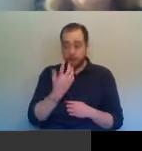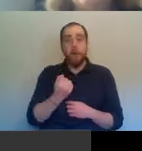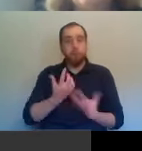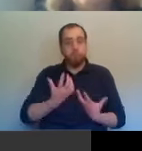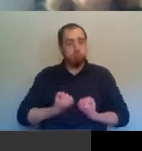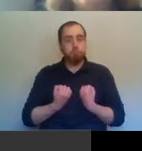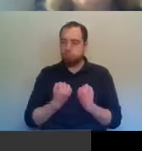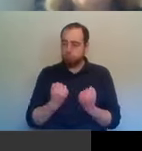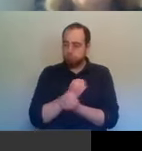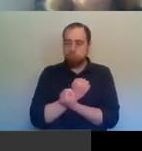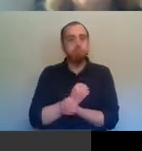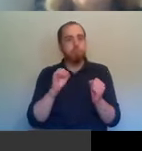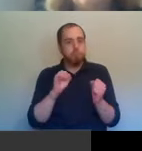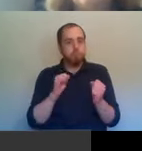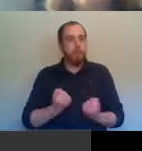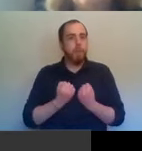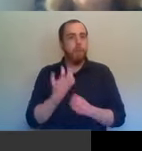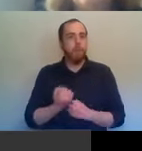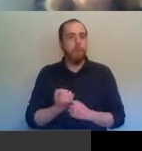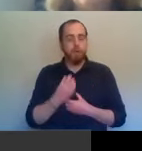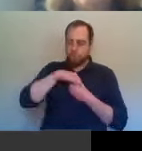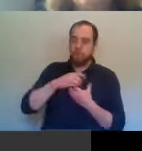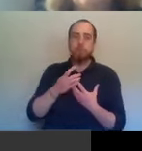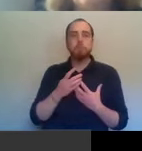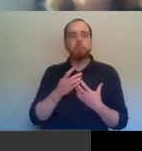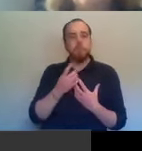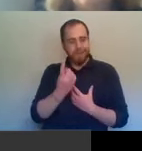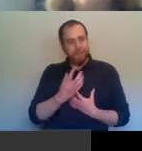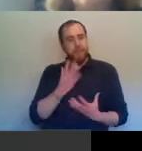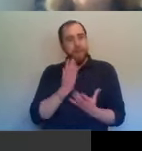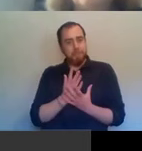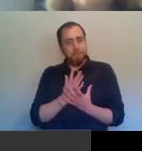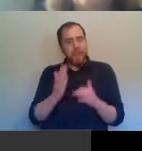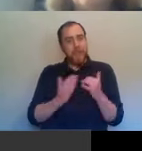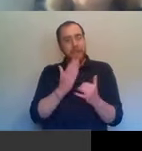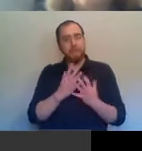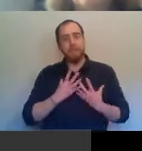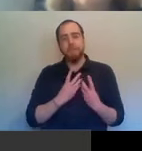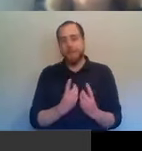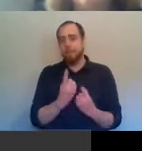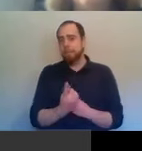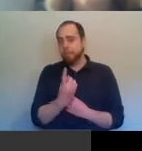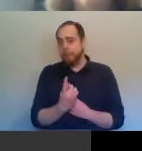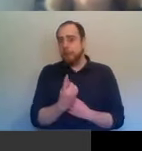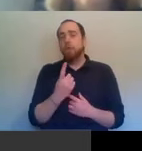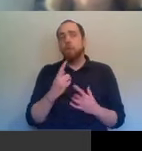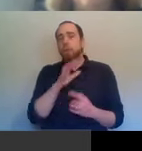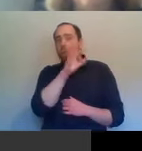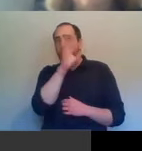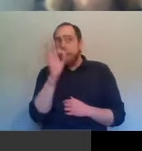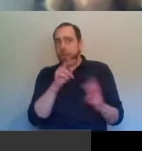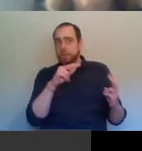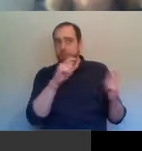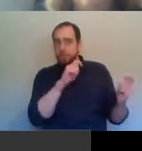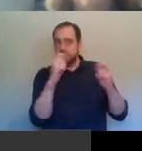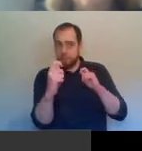is that, I suppose it's a question, is society a reflection of the, is that the